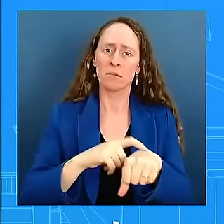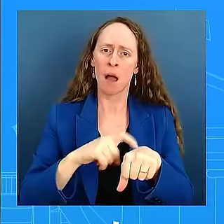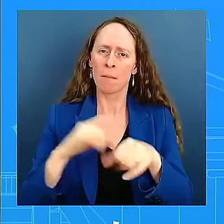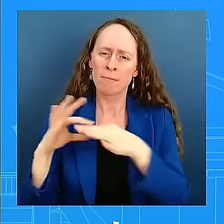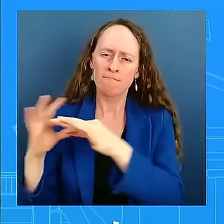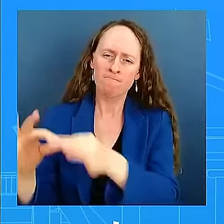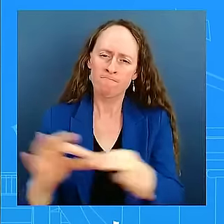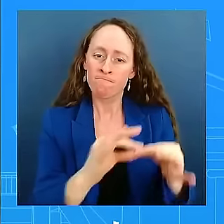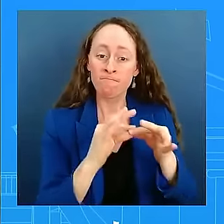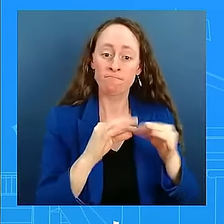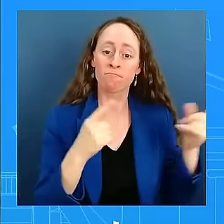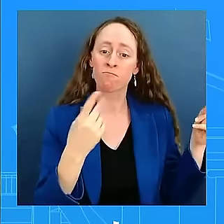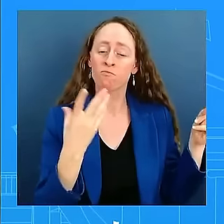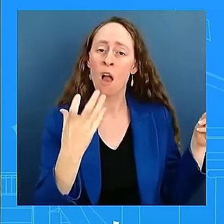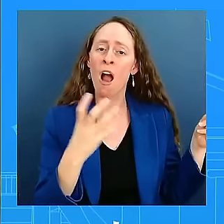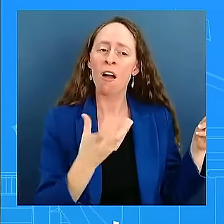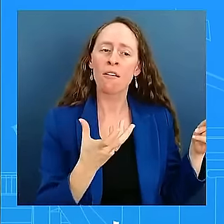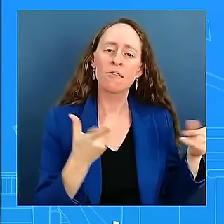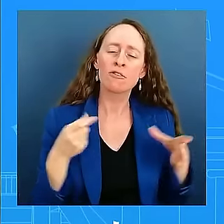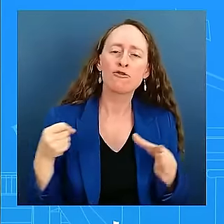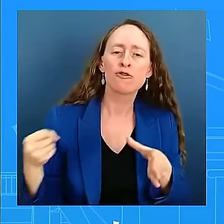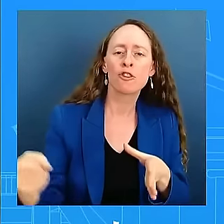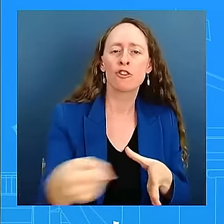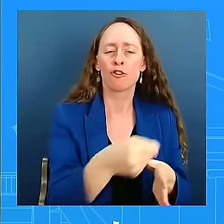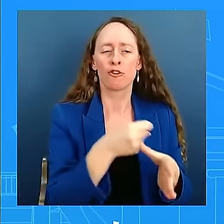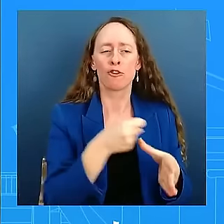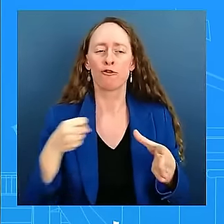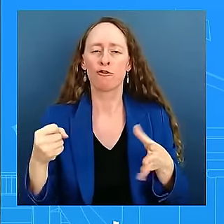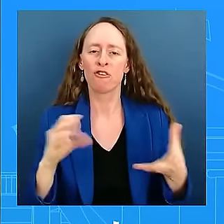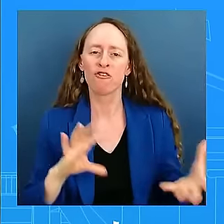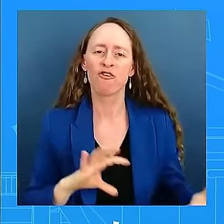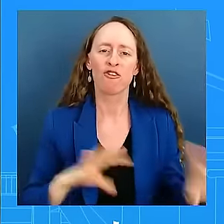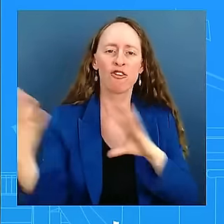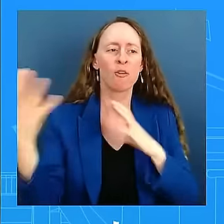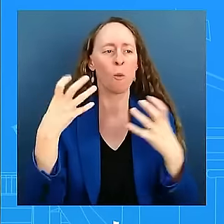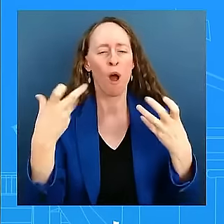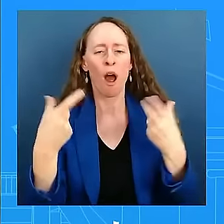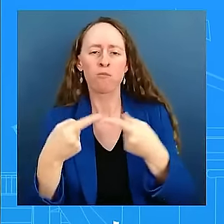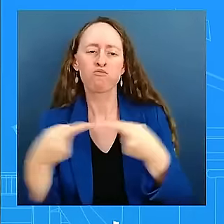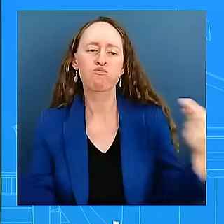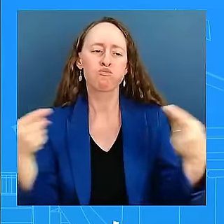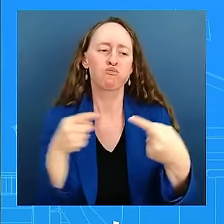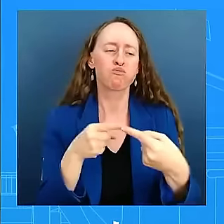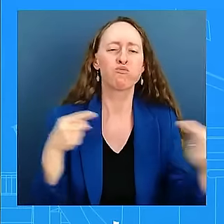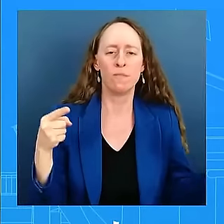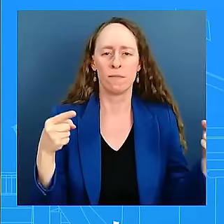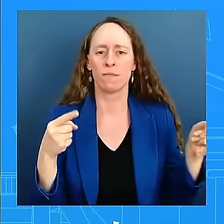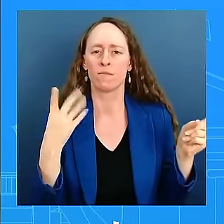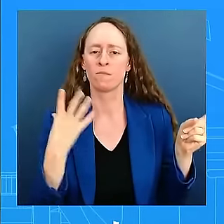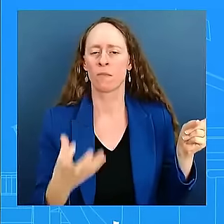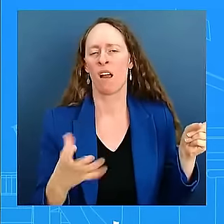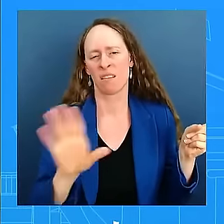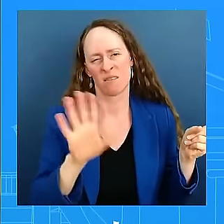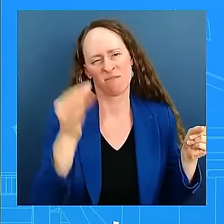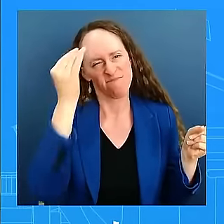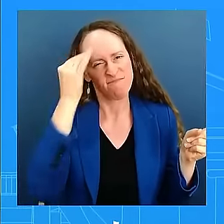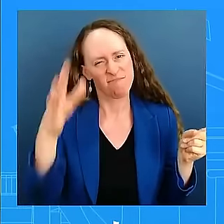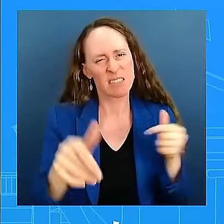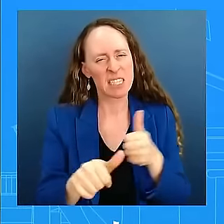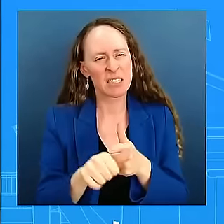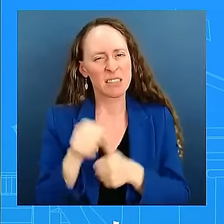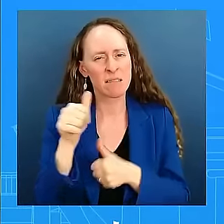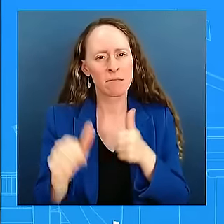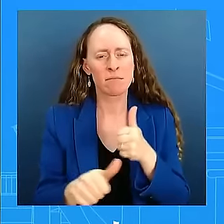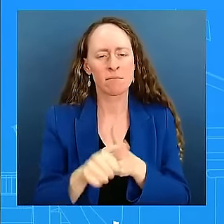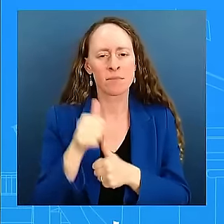And this comes from the same vile statements that we've had, that we've heard about migrants being poisoned,